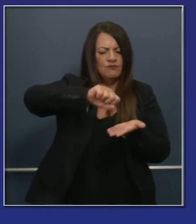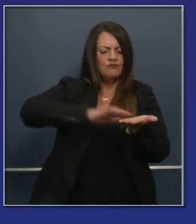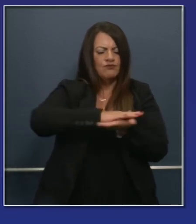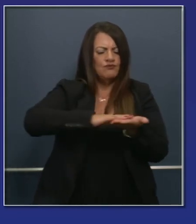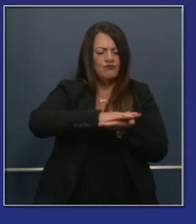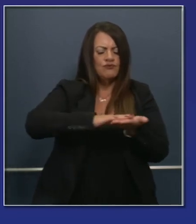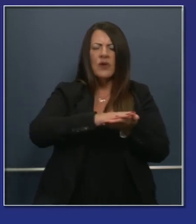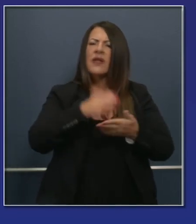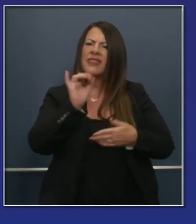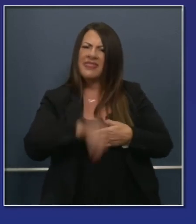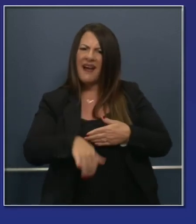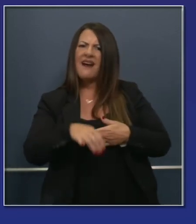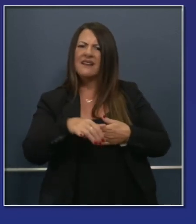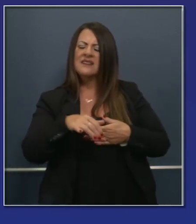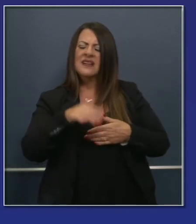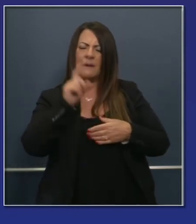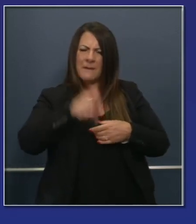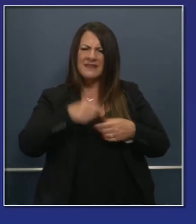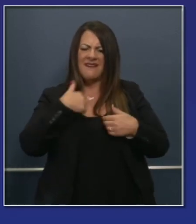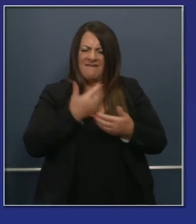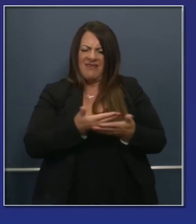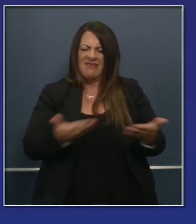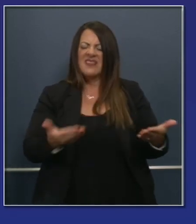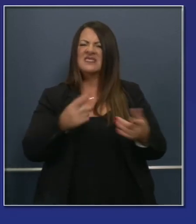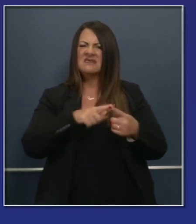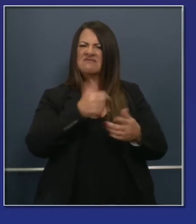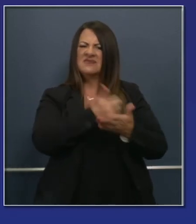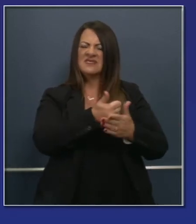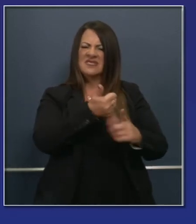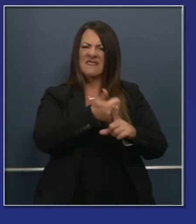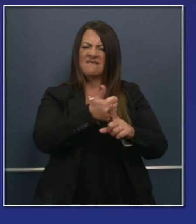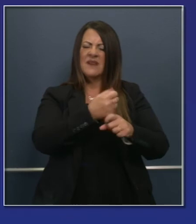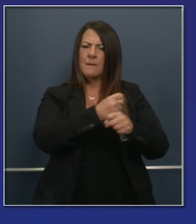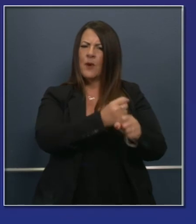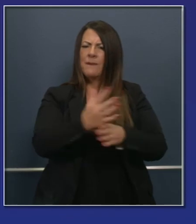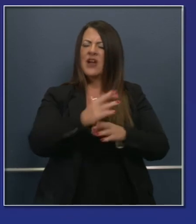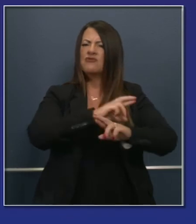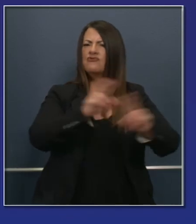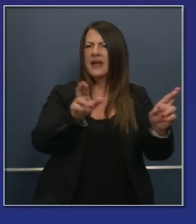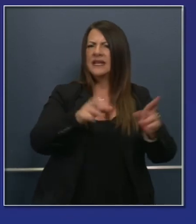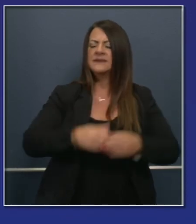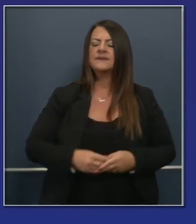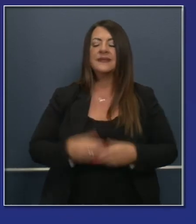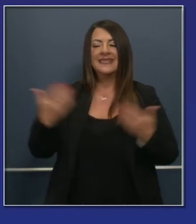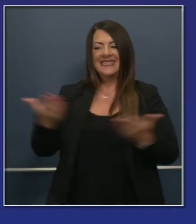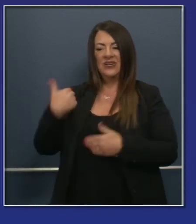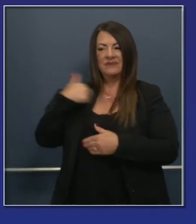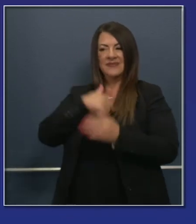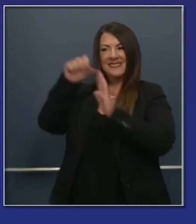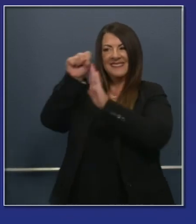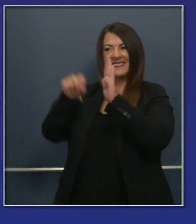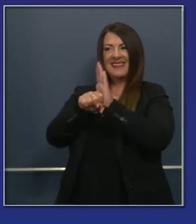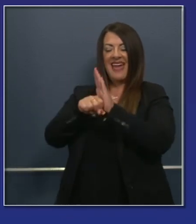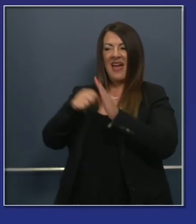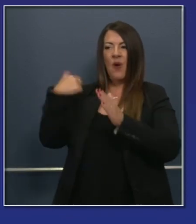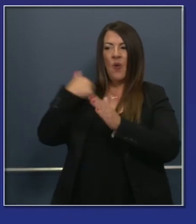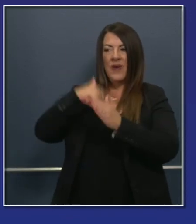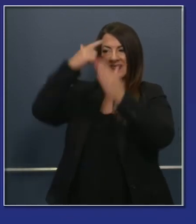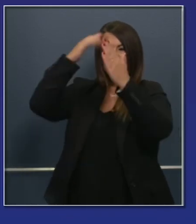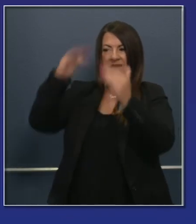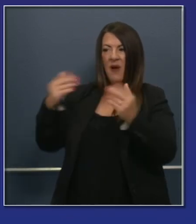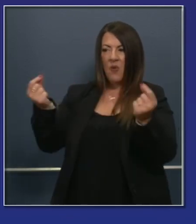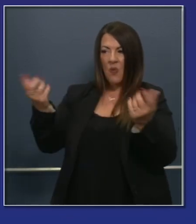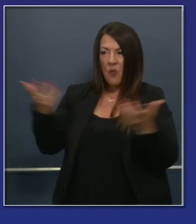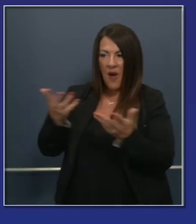and I just want to remind you that the state itself in anticipation of reopening our schools to in